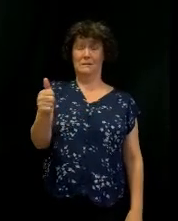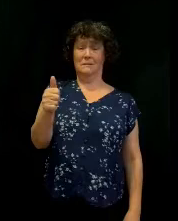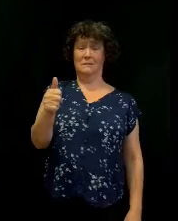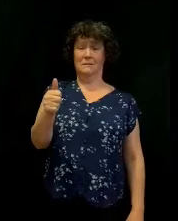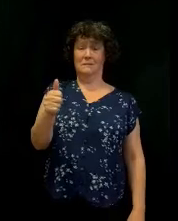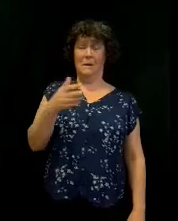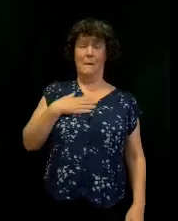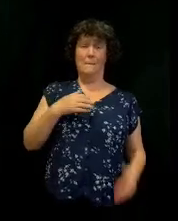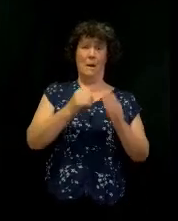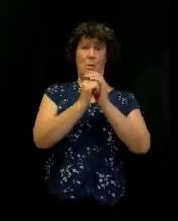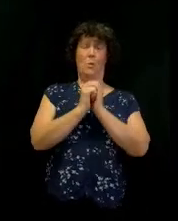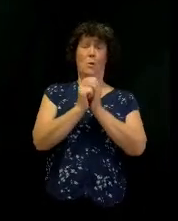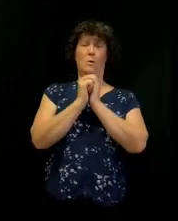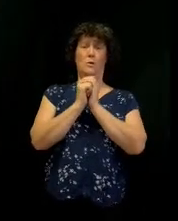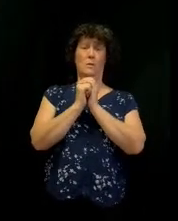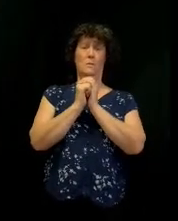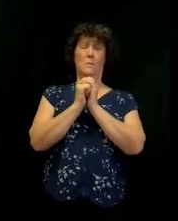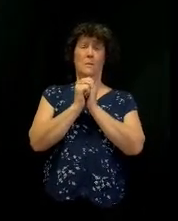my worship leaves out the window in.